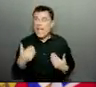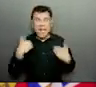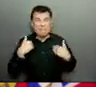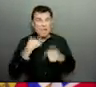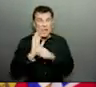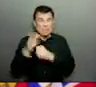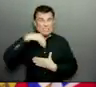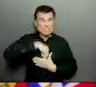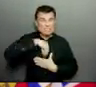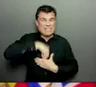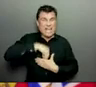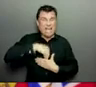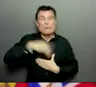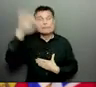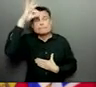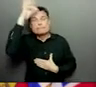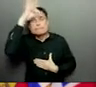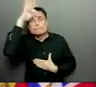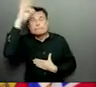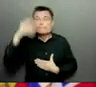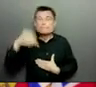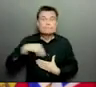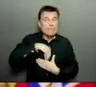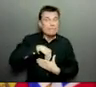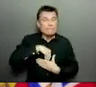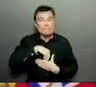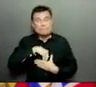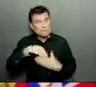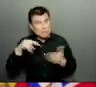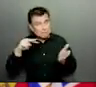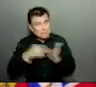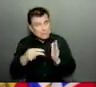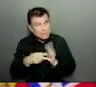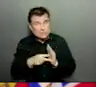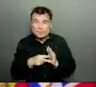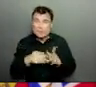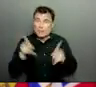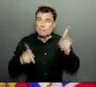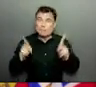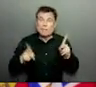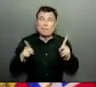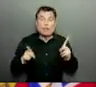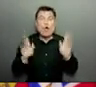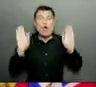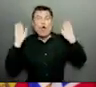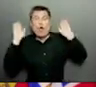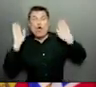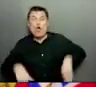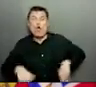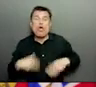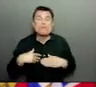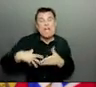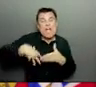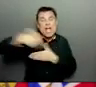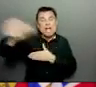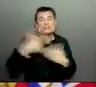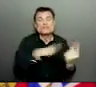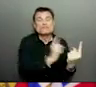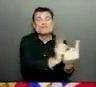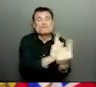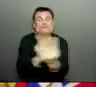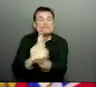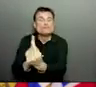that in turn can overwhelm our hospitals and our long-term and our acute care system. We are starting to see